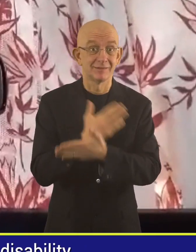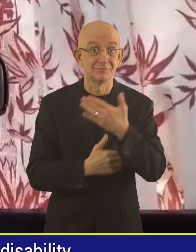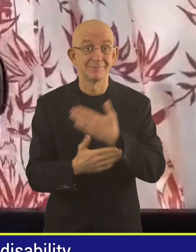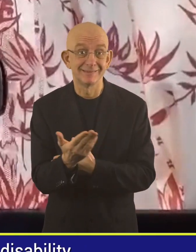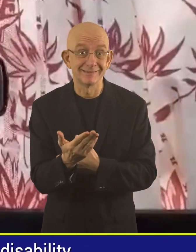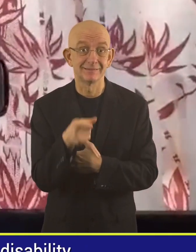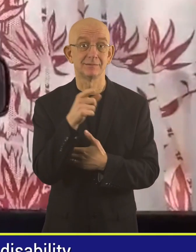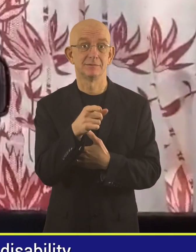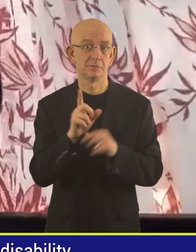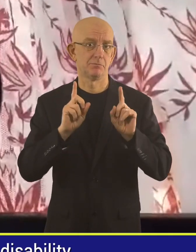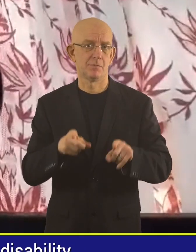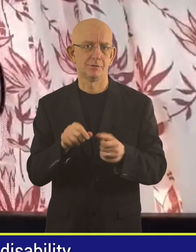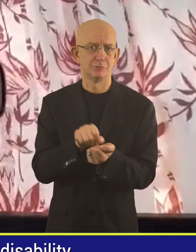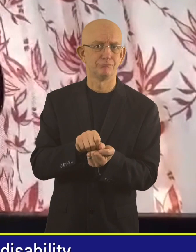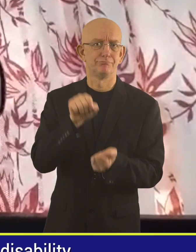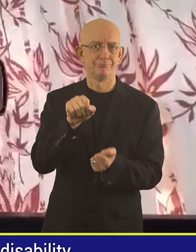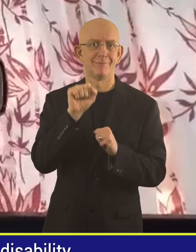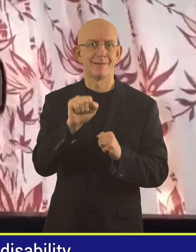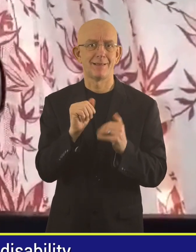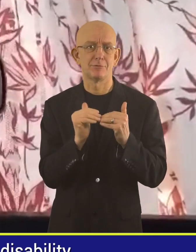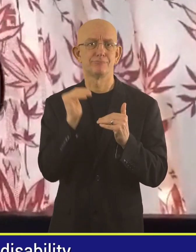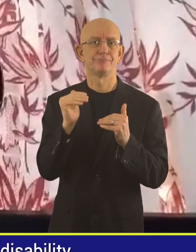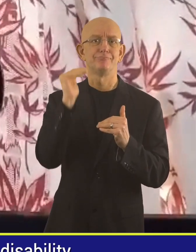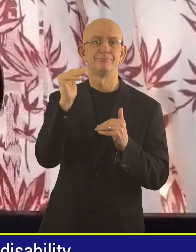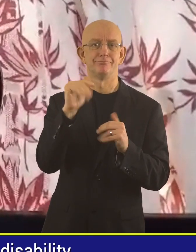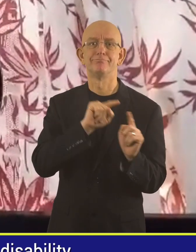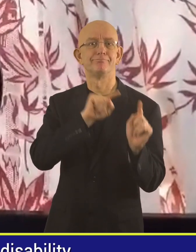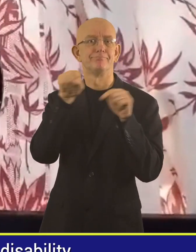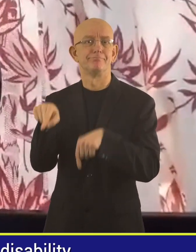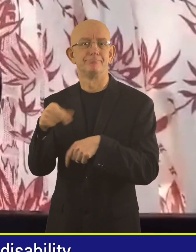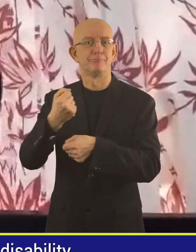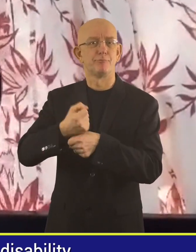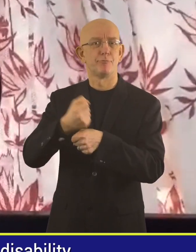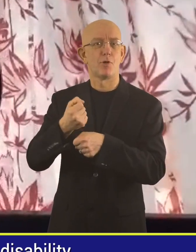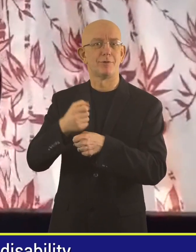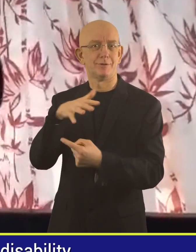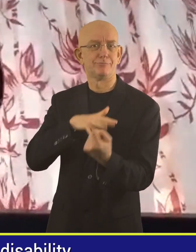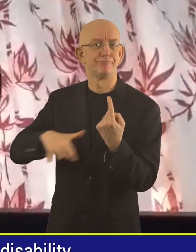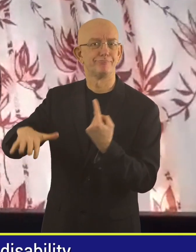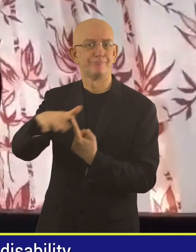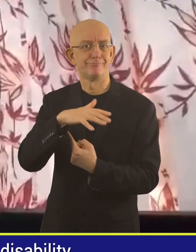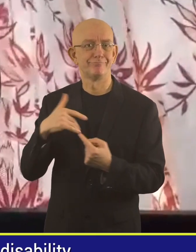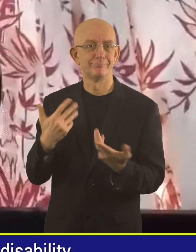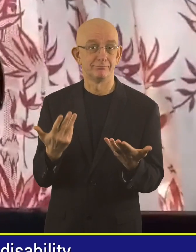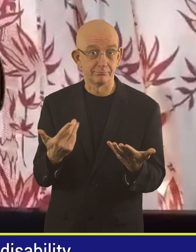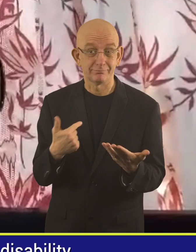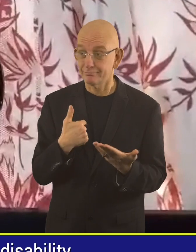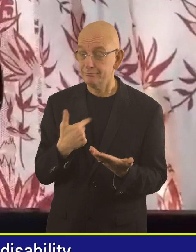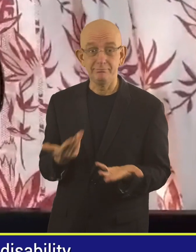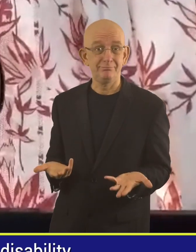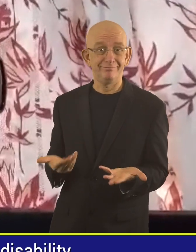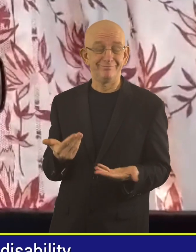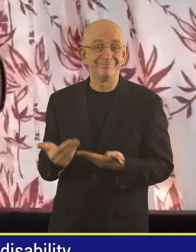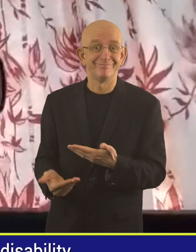disability, you have to have a degree from a university to join,